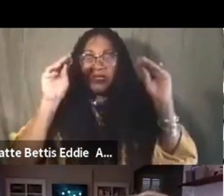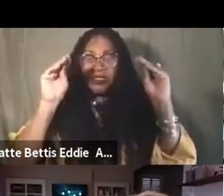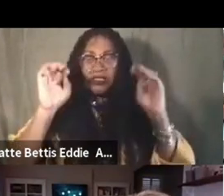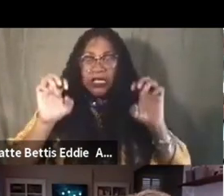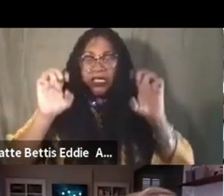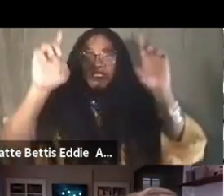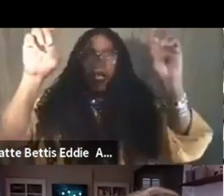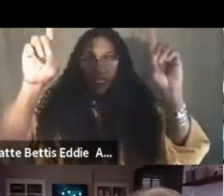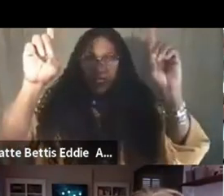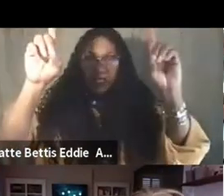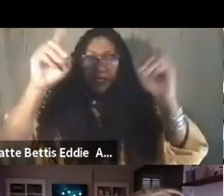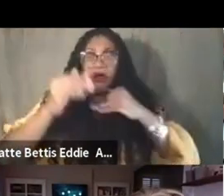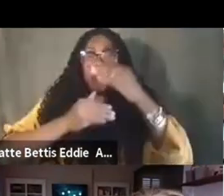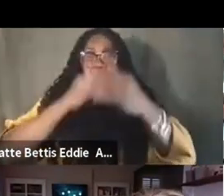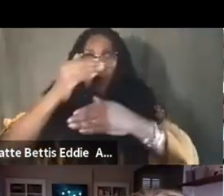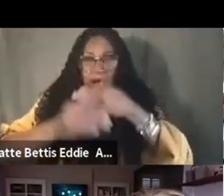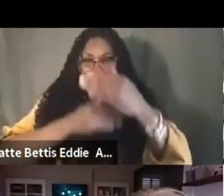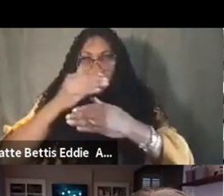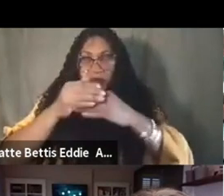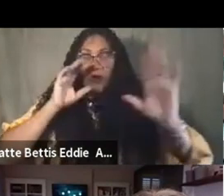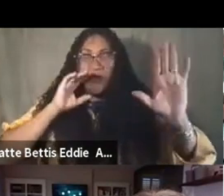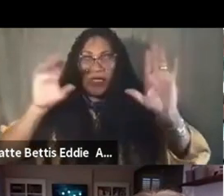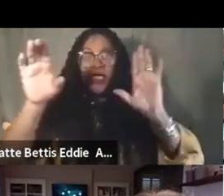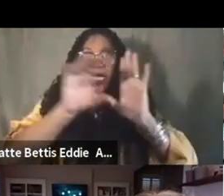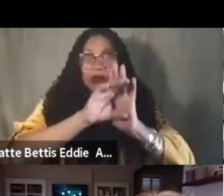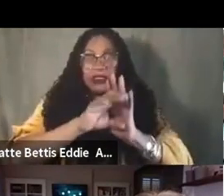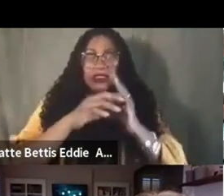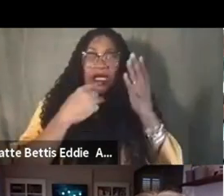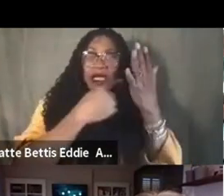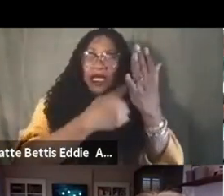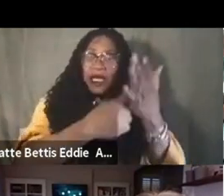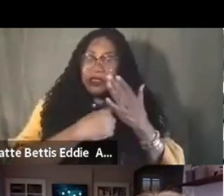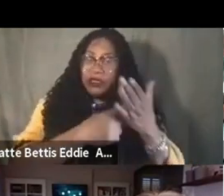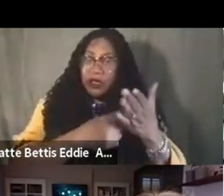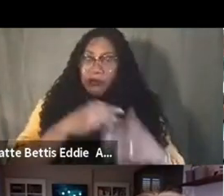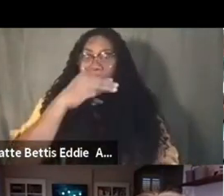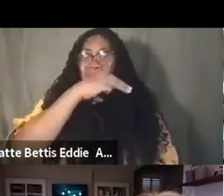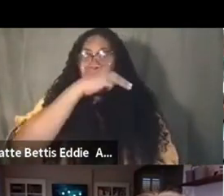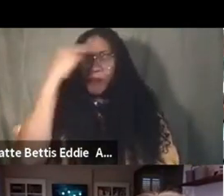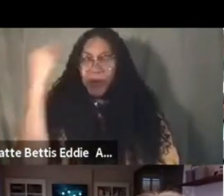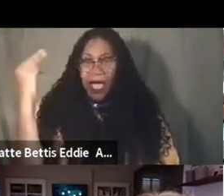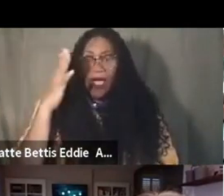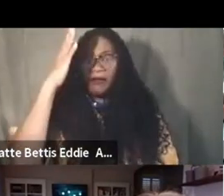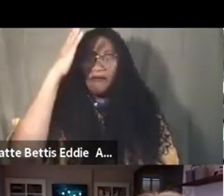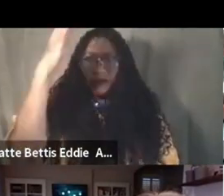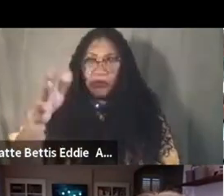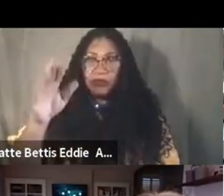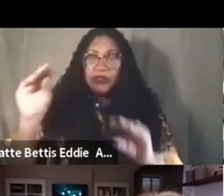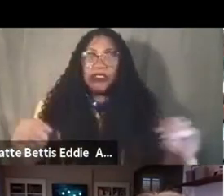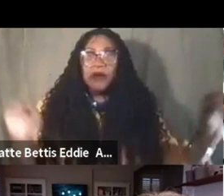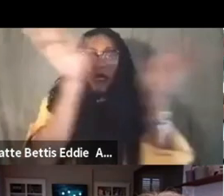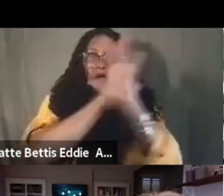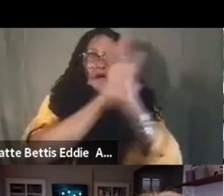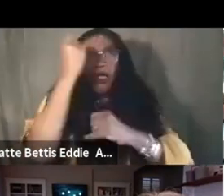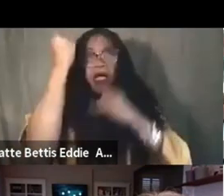scrolling through the images and i was talking about black futures about moving on about reimagining